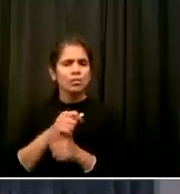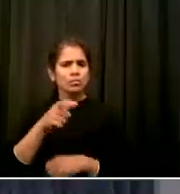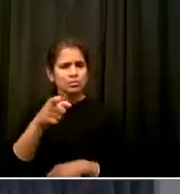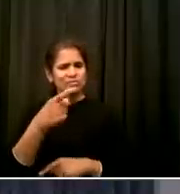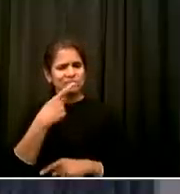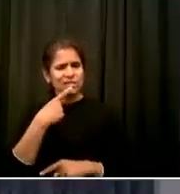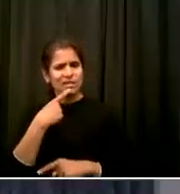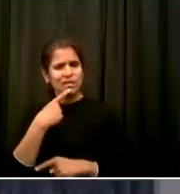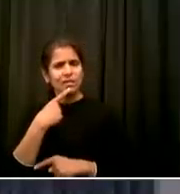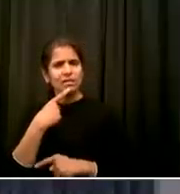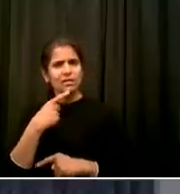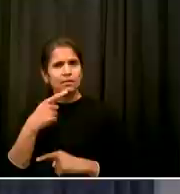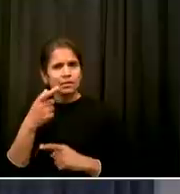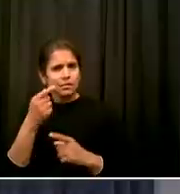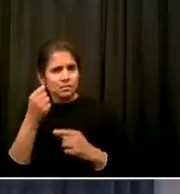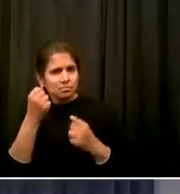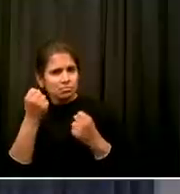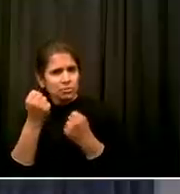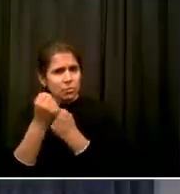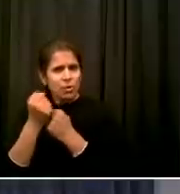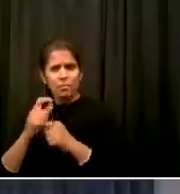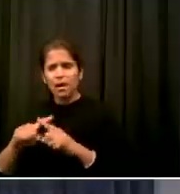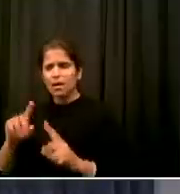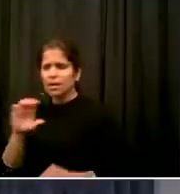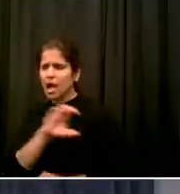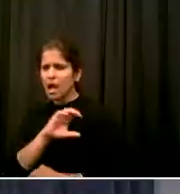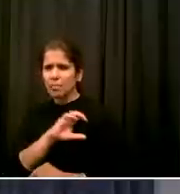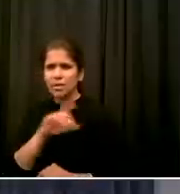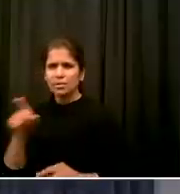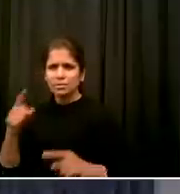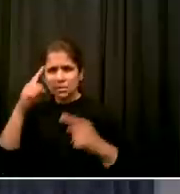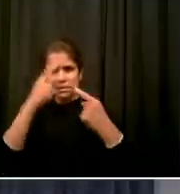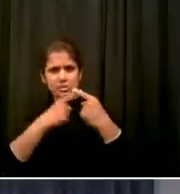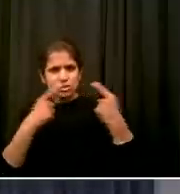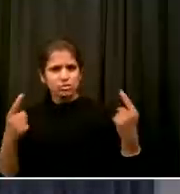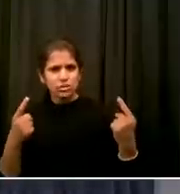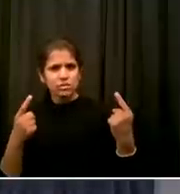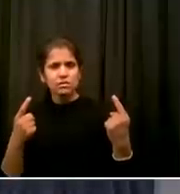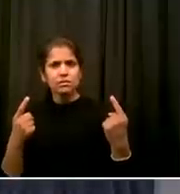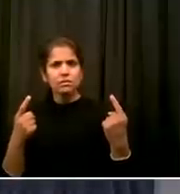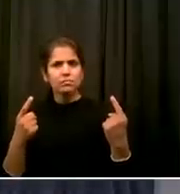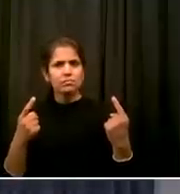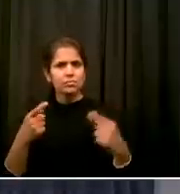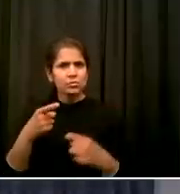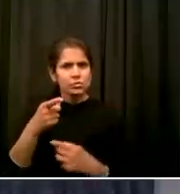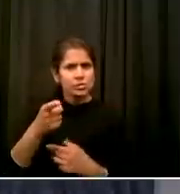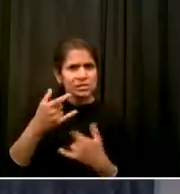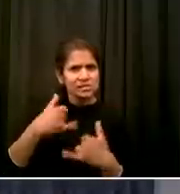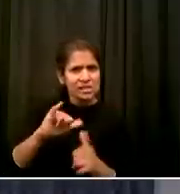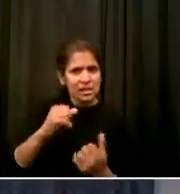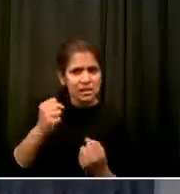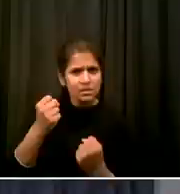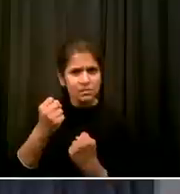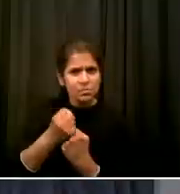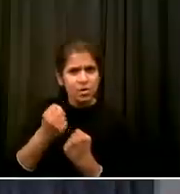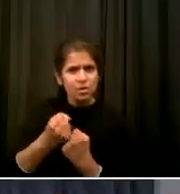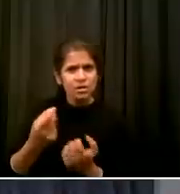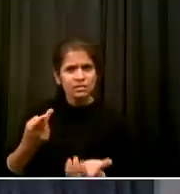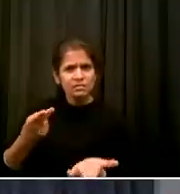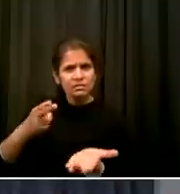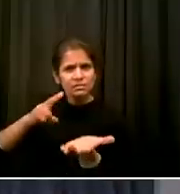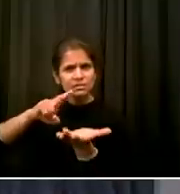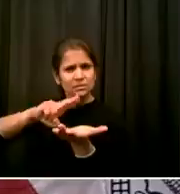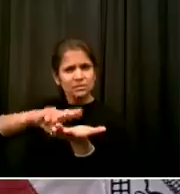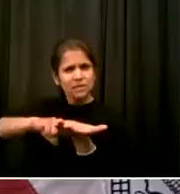Do you still intend to sign it? that still your position? And what's your response to the fact that they're publicly taking the opposite position as you are?